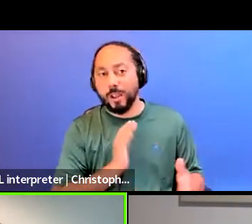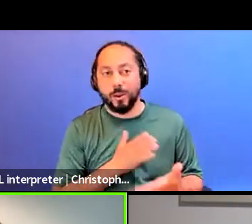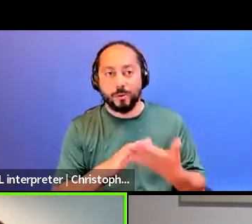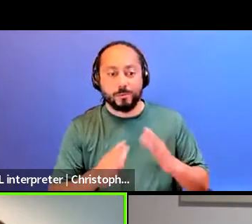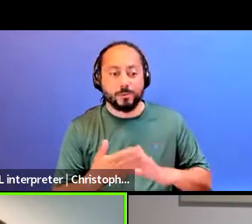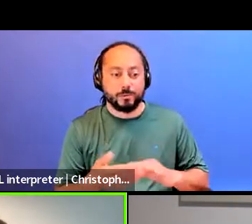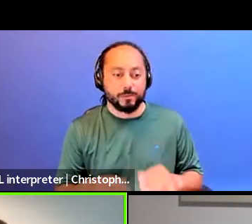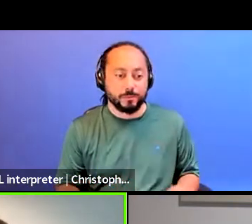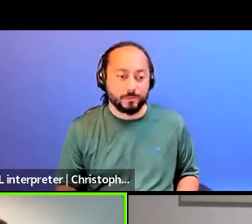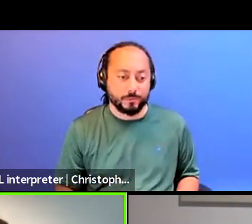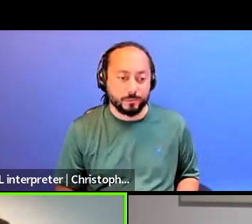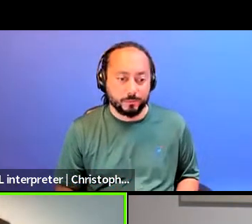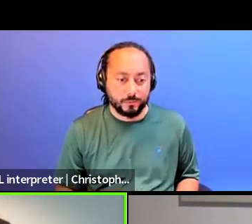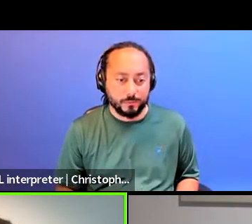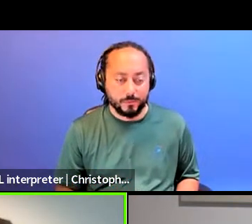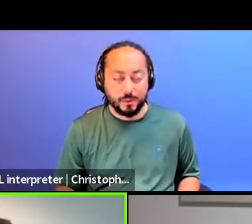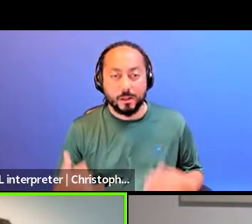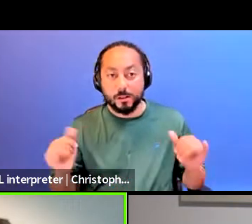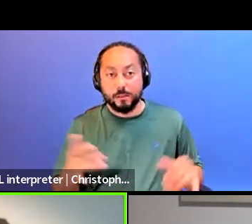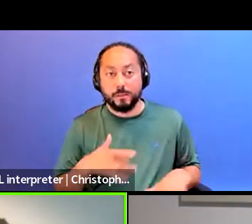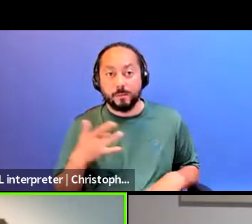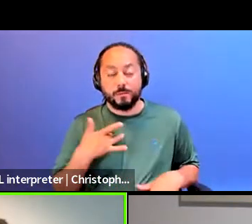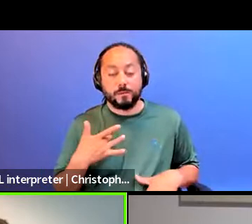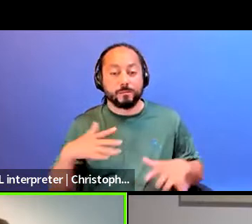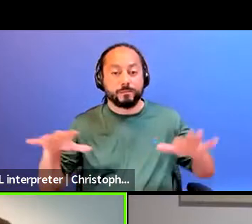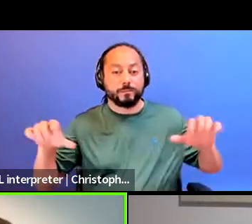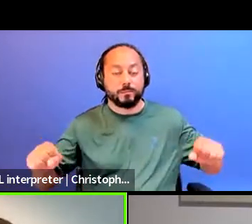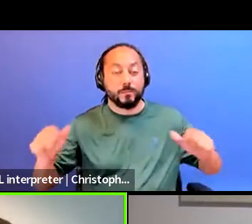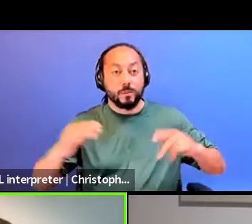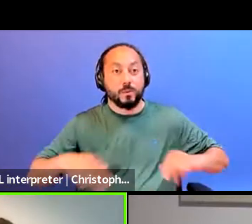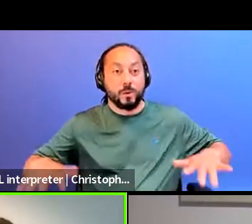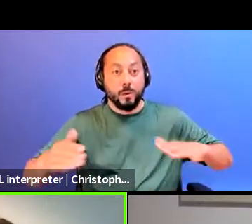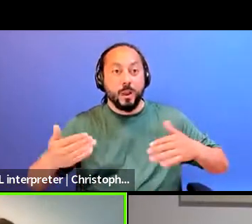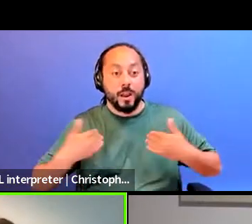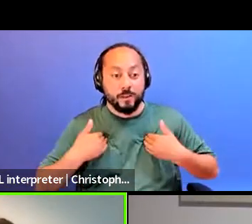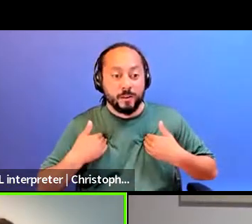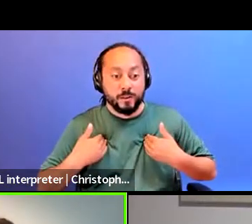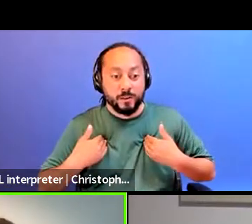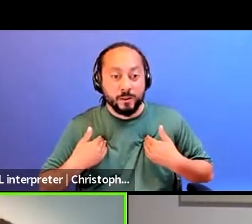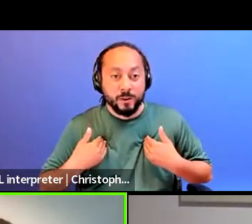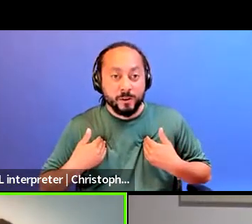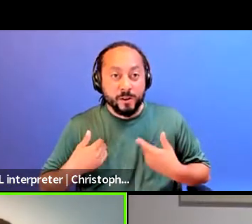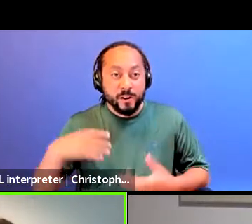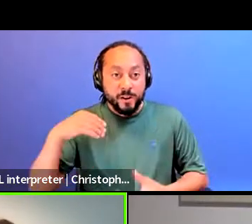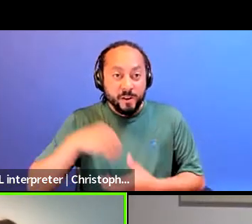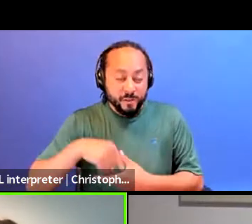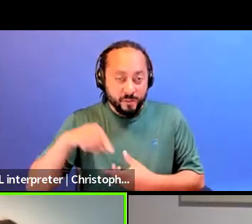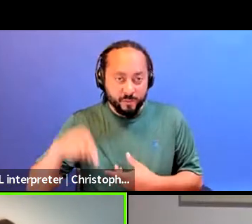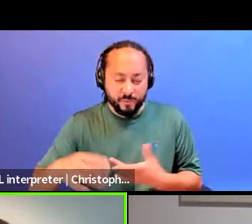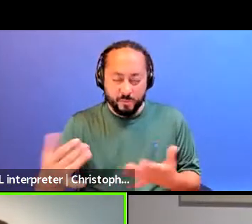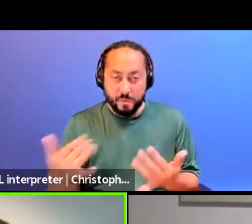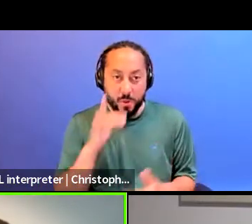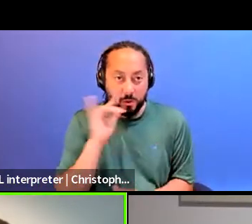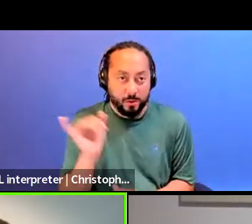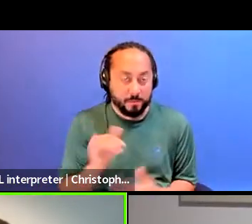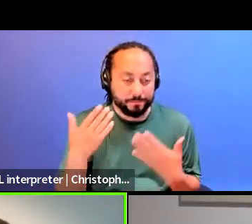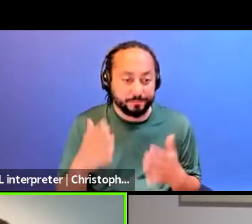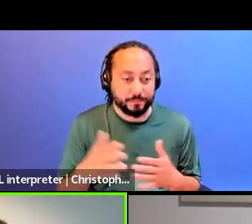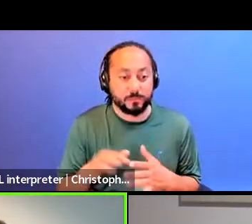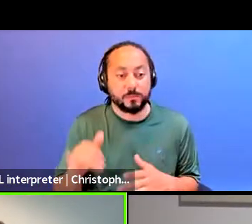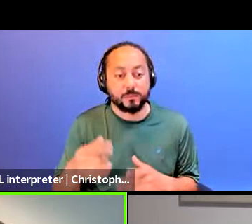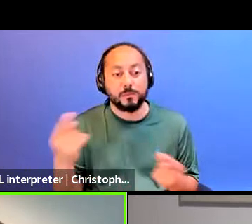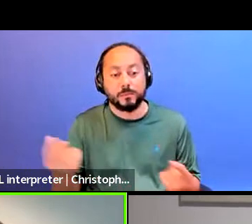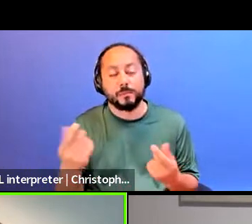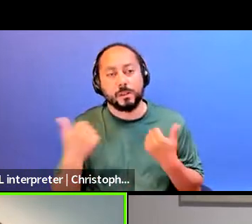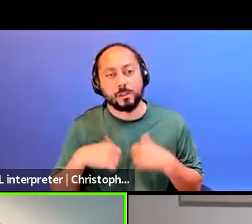that holding whatever ground we have, um, in, in the Kassaville onslaught that we're on, whatever that may look like is something that I try to keep in